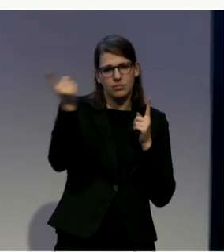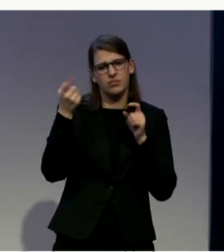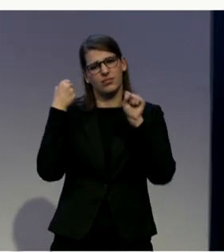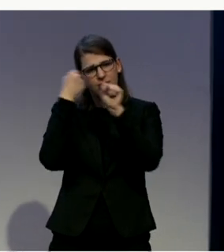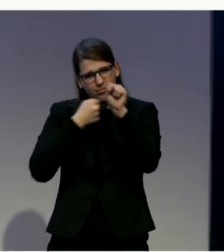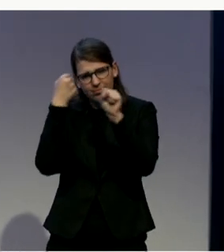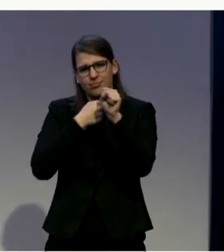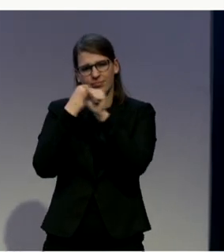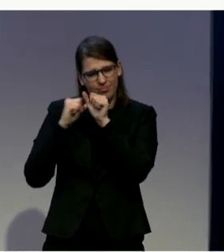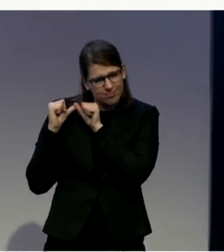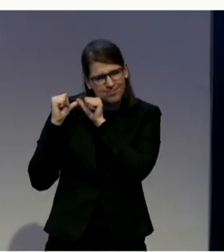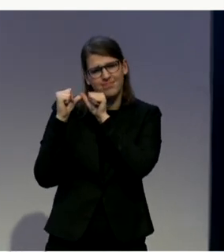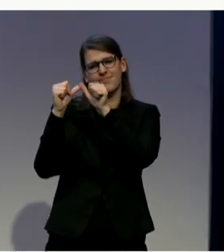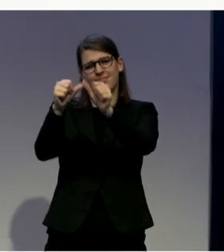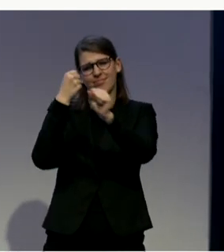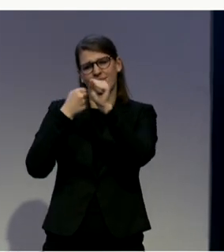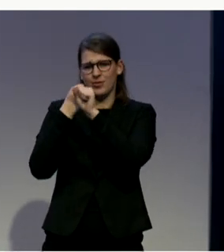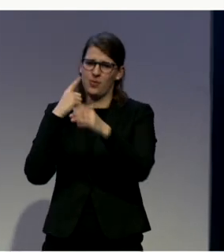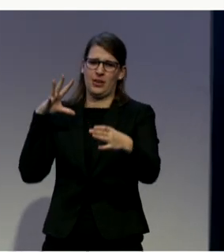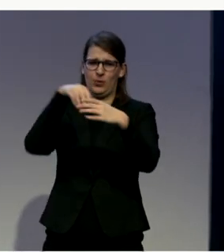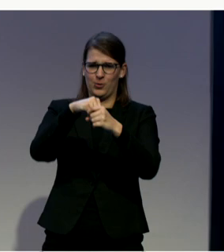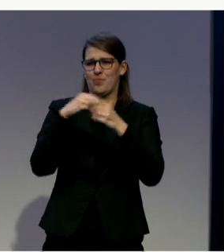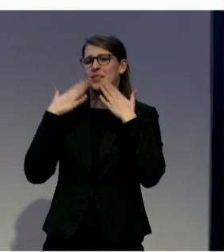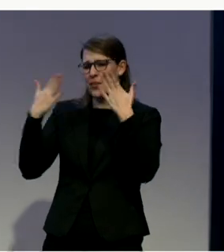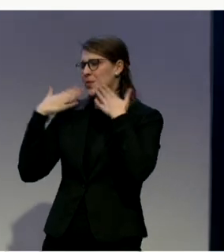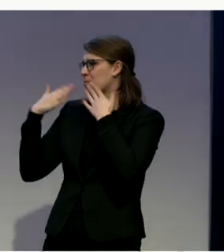you very much to this wonderful panel and to you. Thank you.